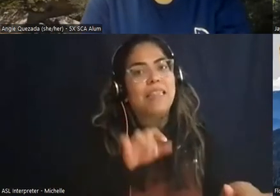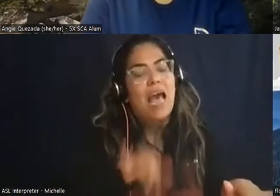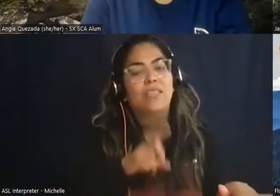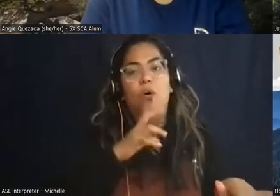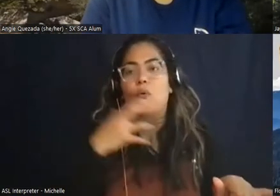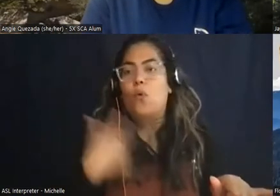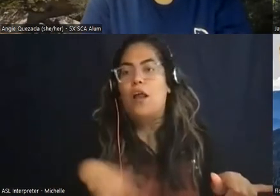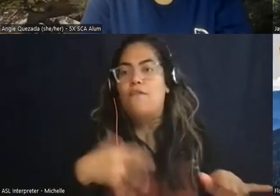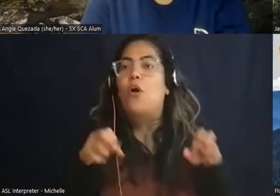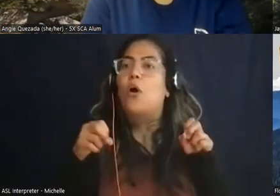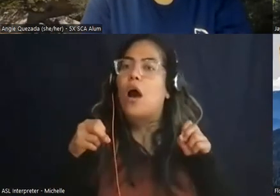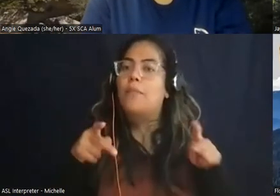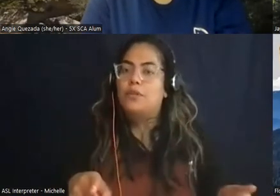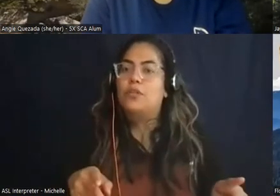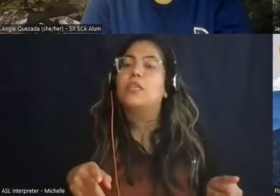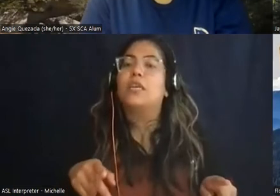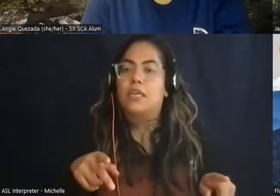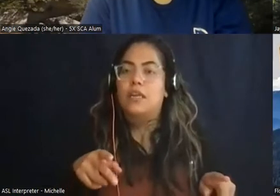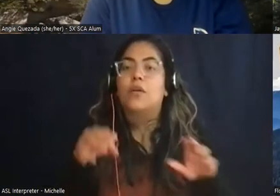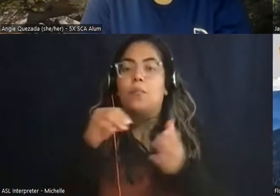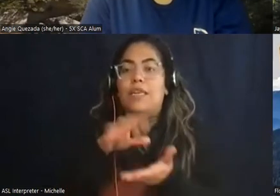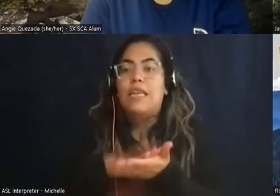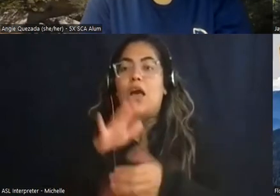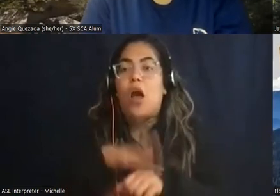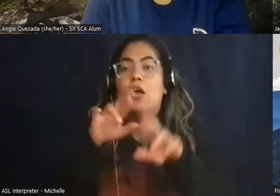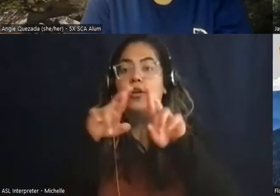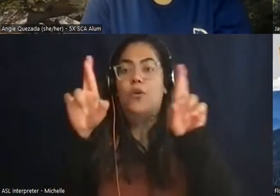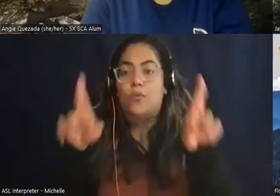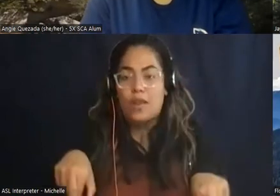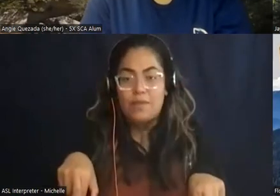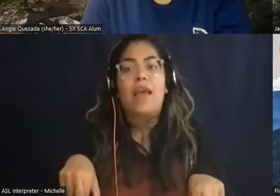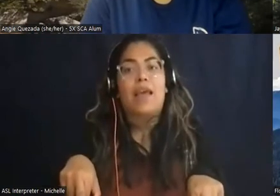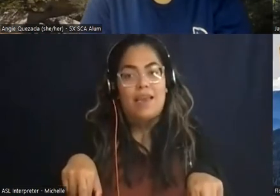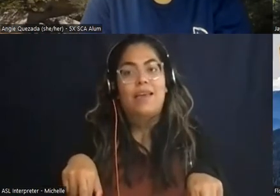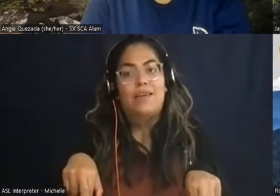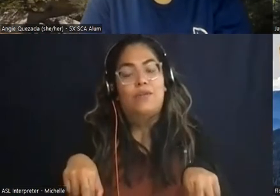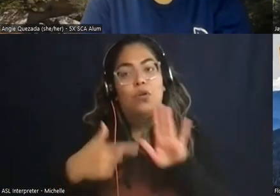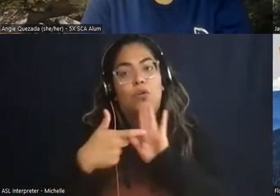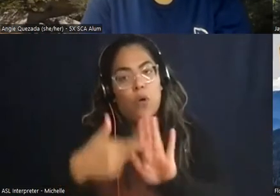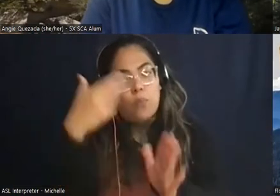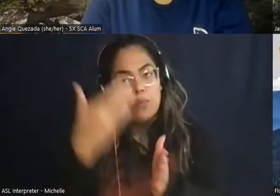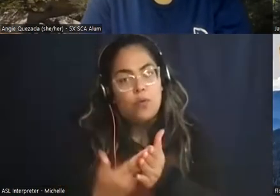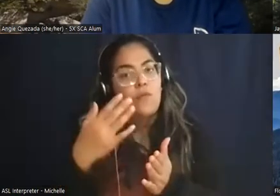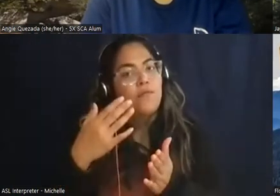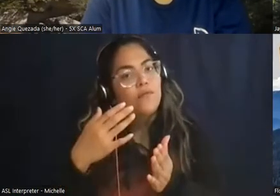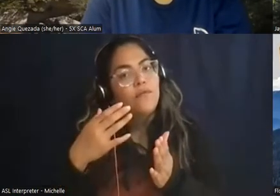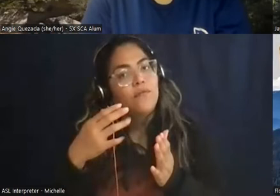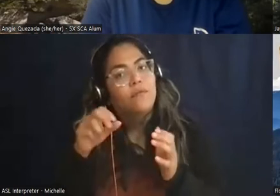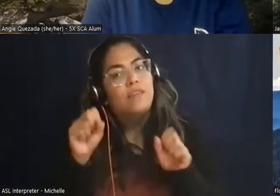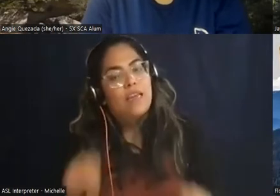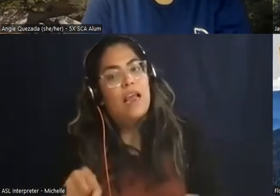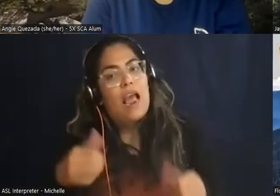resume and become more marketable so that's that's my advice and that's great